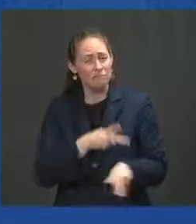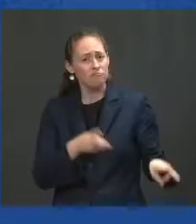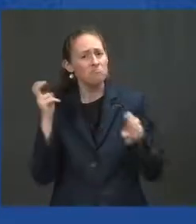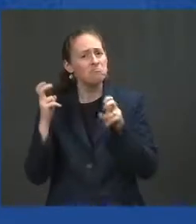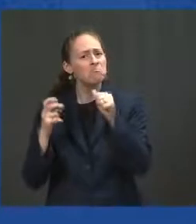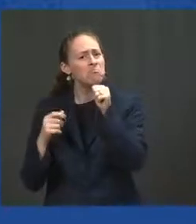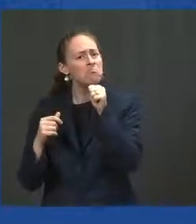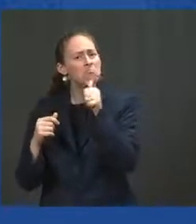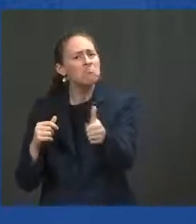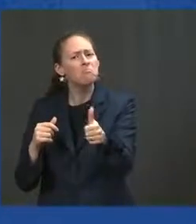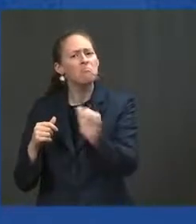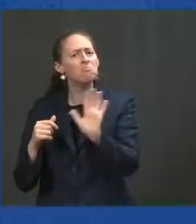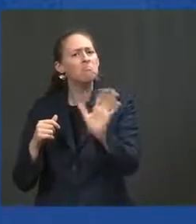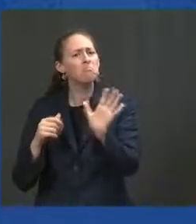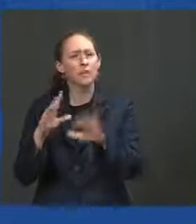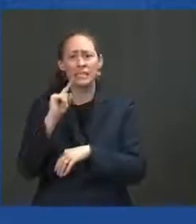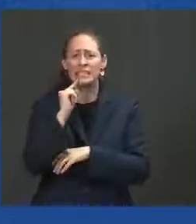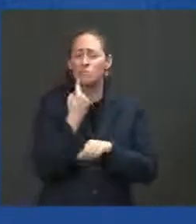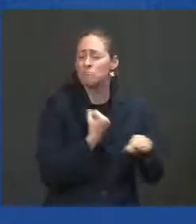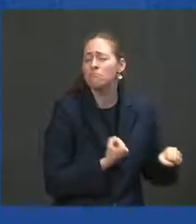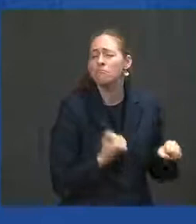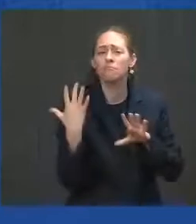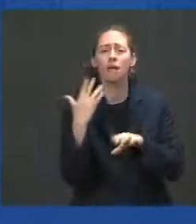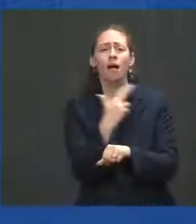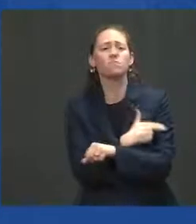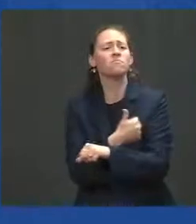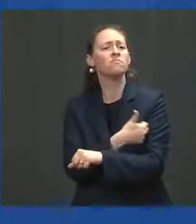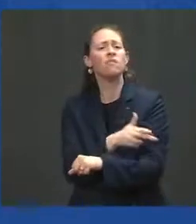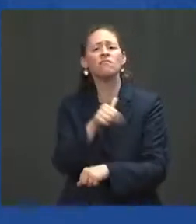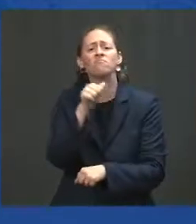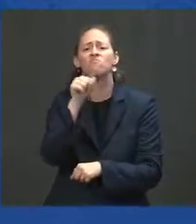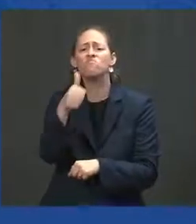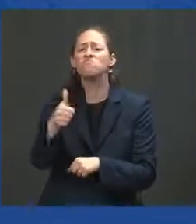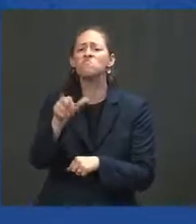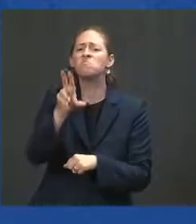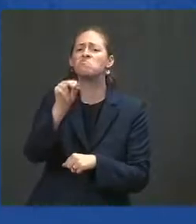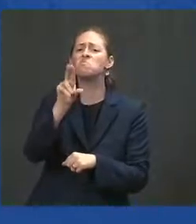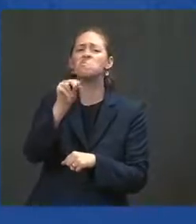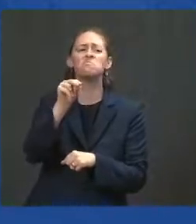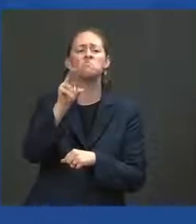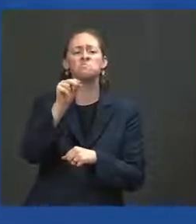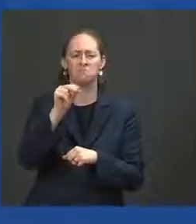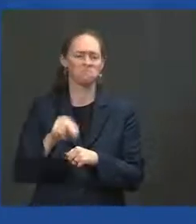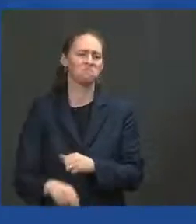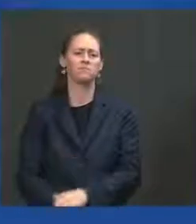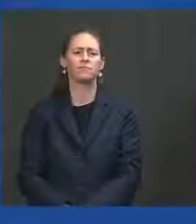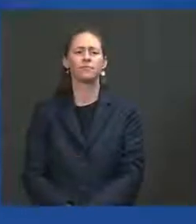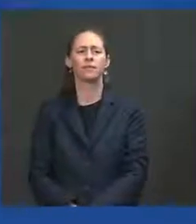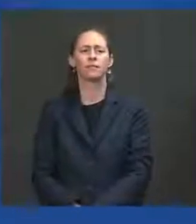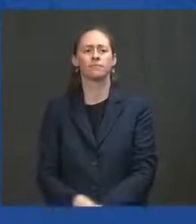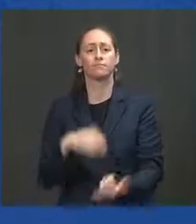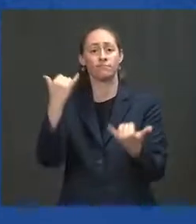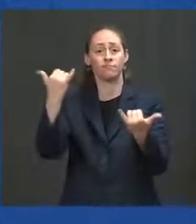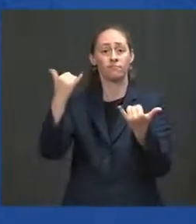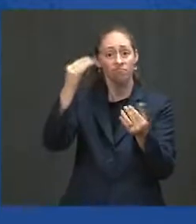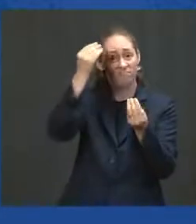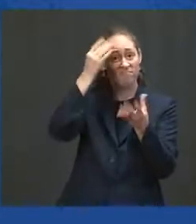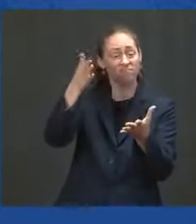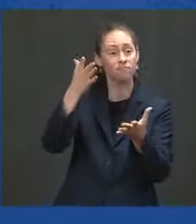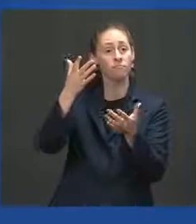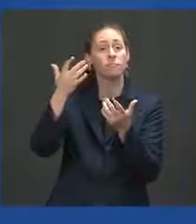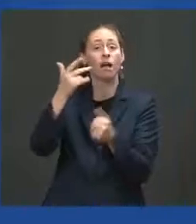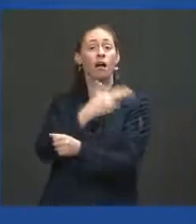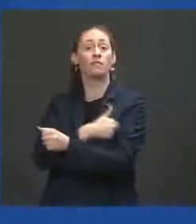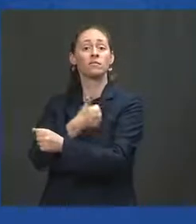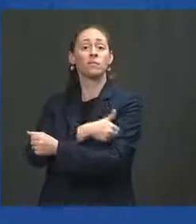severe. The overwhelming majority of people in the hospital of COVID-19 are almost all those dying